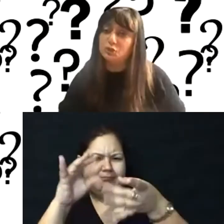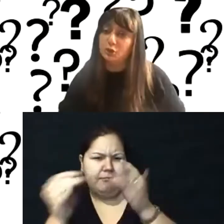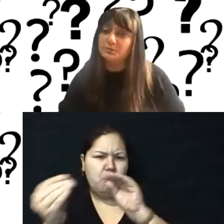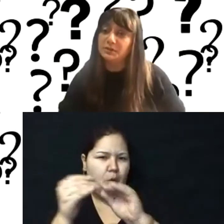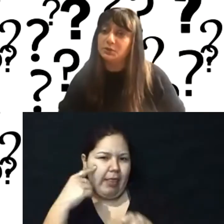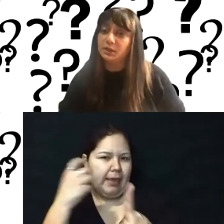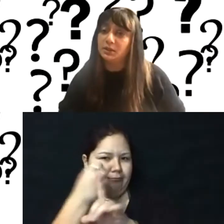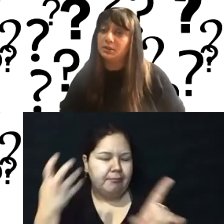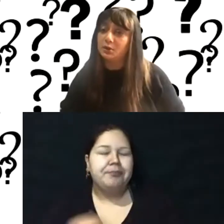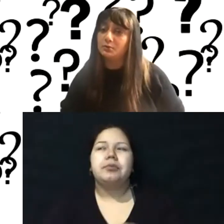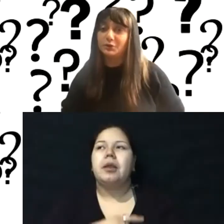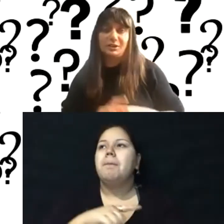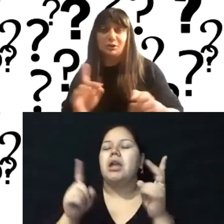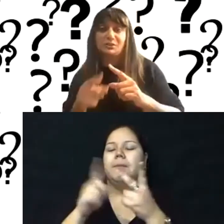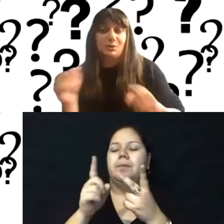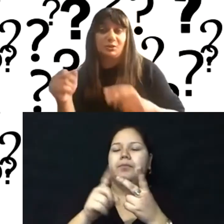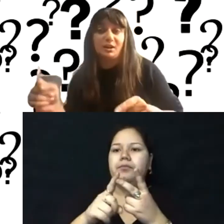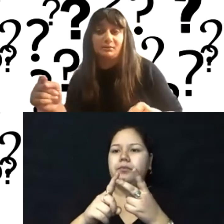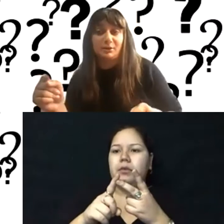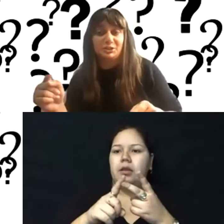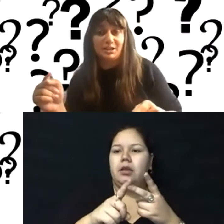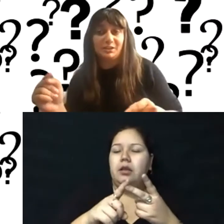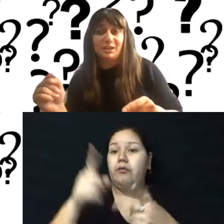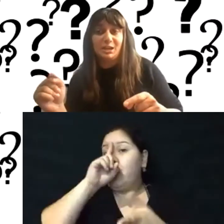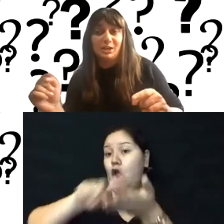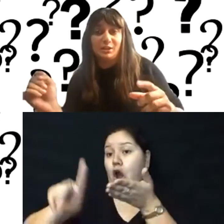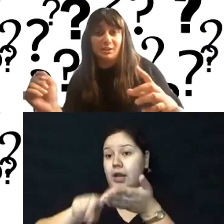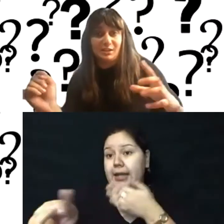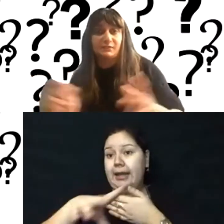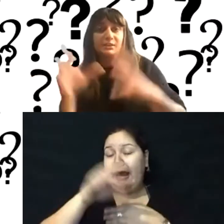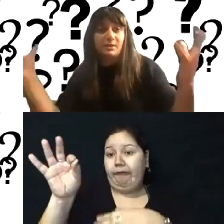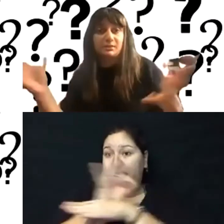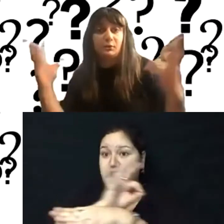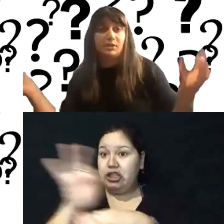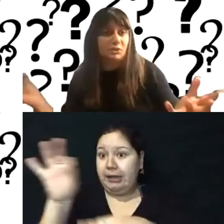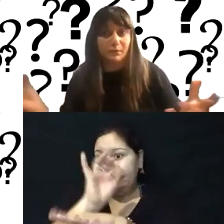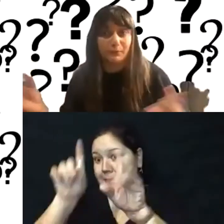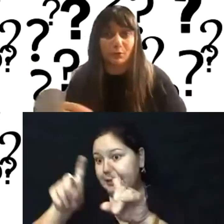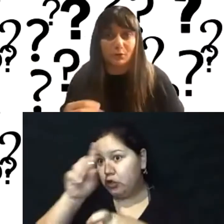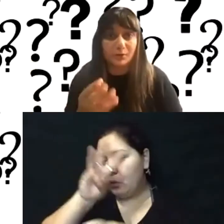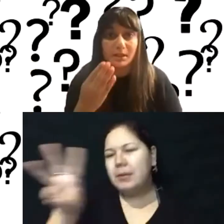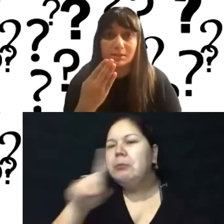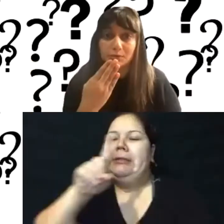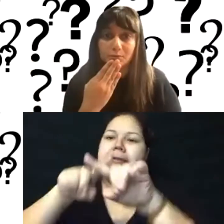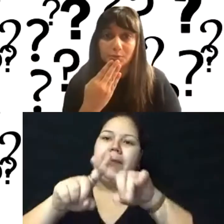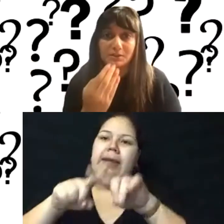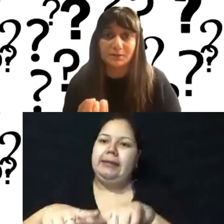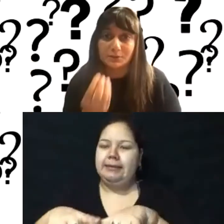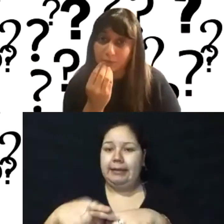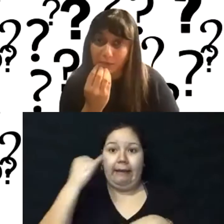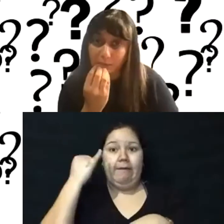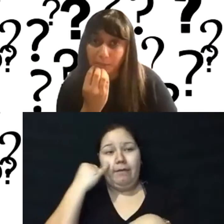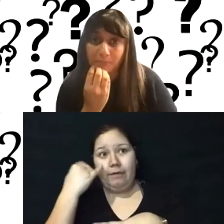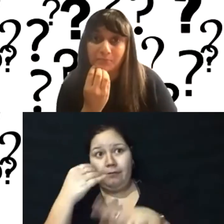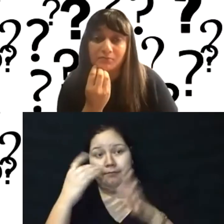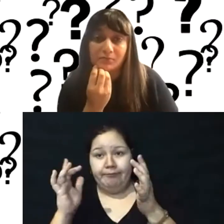And then in terms of doing an, oh, sorry. In terms of doing an audit and functionality, I think, again, that depends if you're engaging a firm or a freelancer would be the